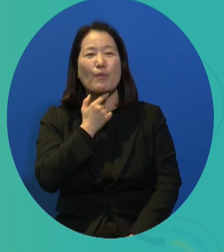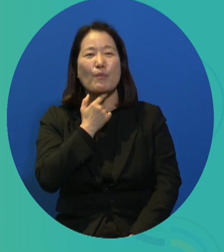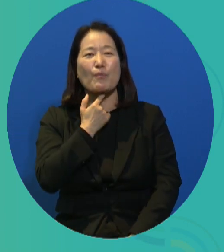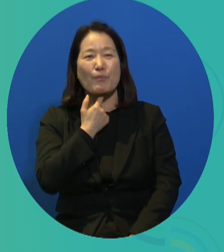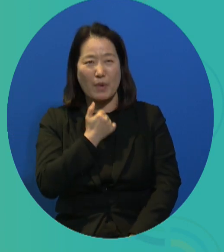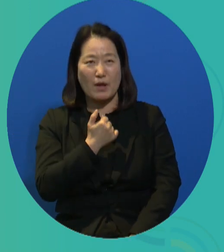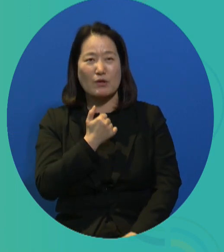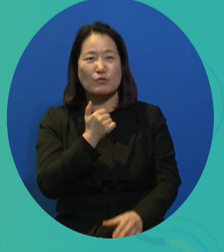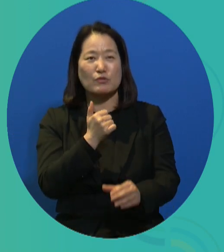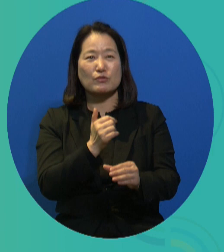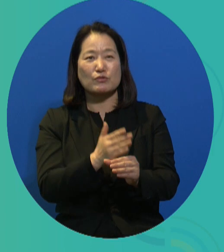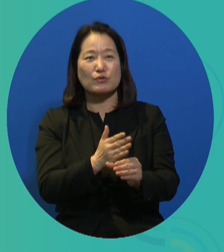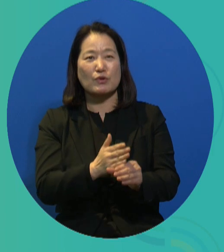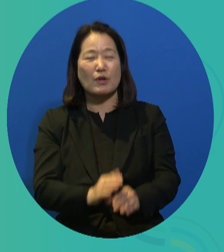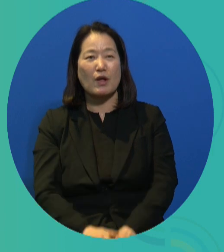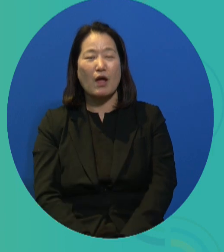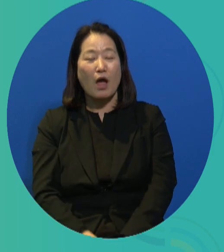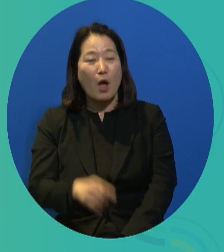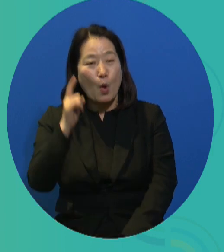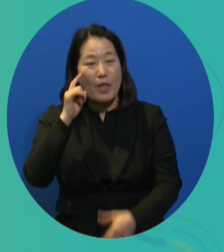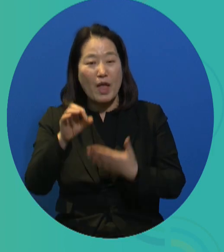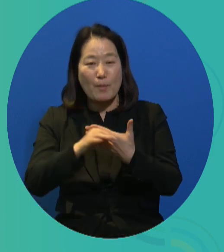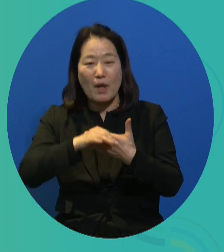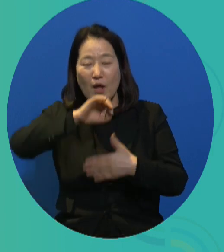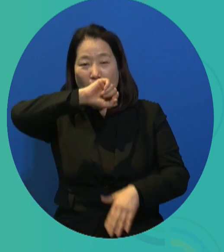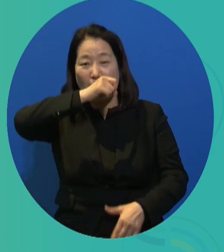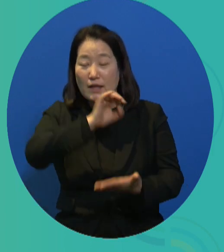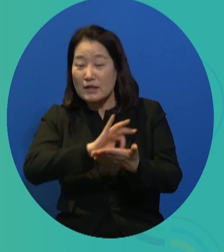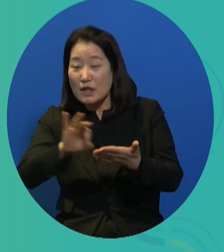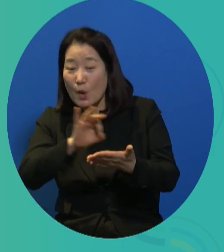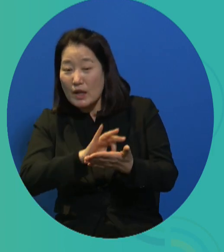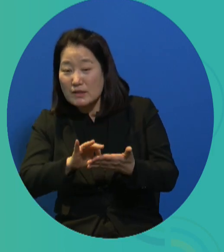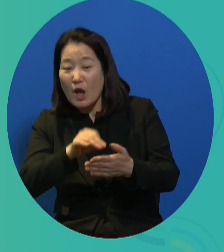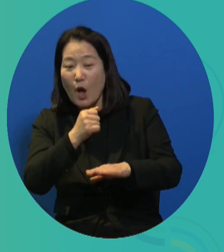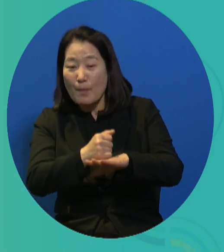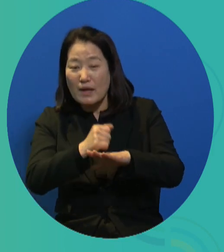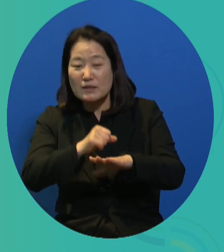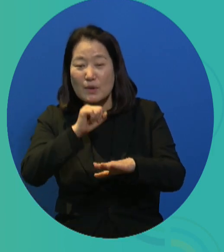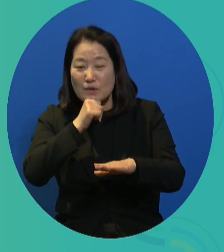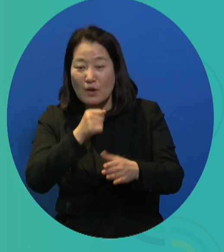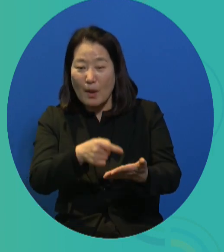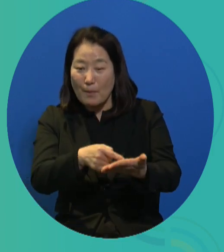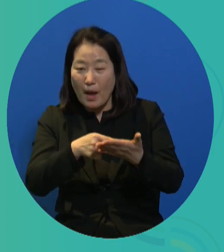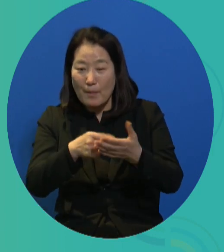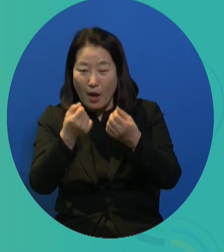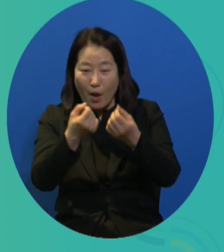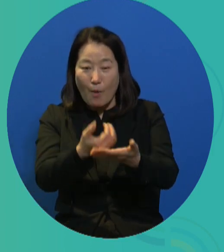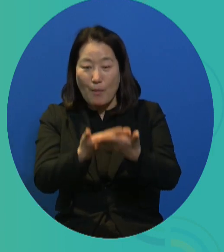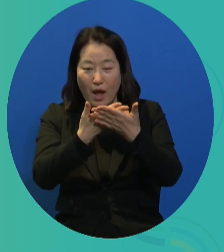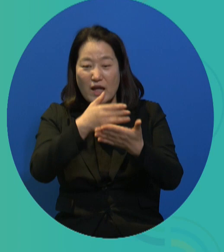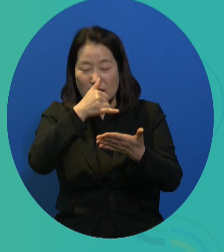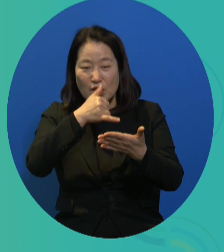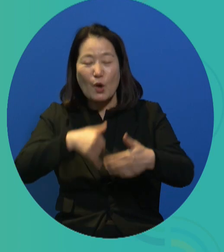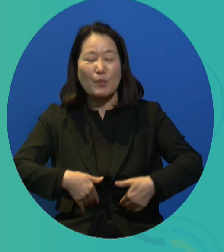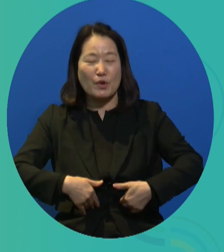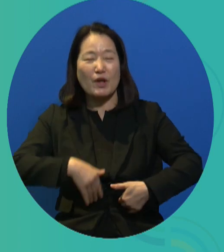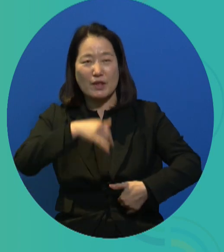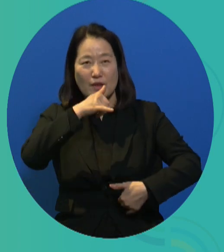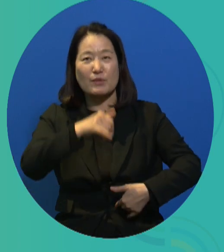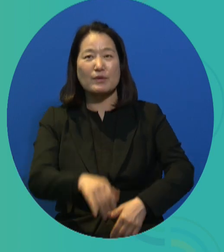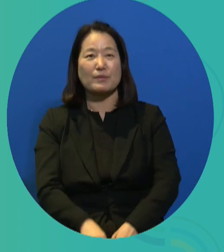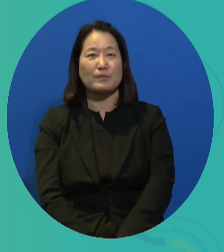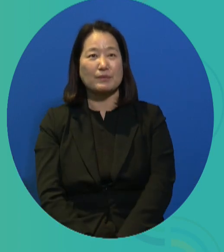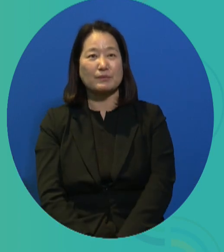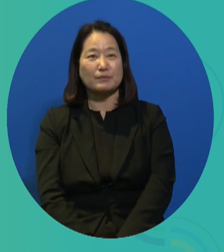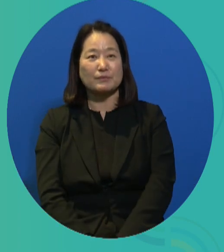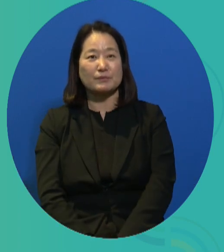budget to work on these different projects because the authorities would say that they will only allow us a budget if we